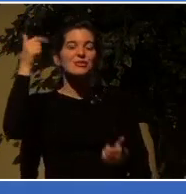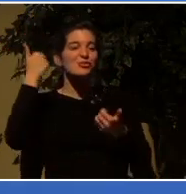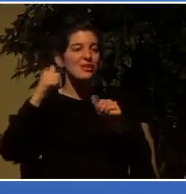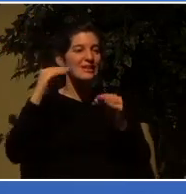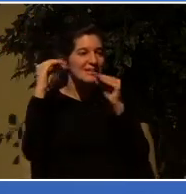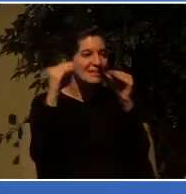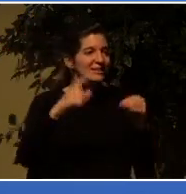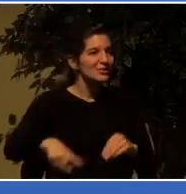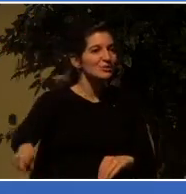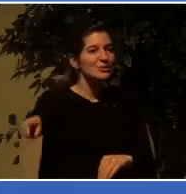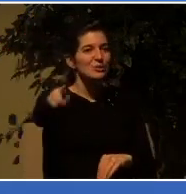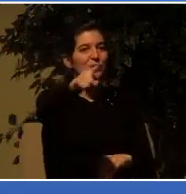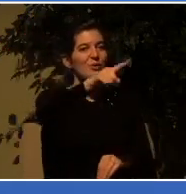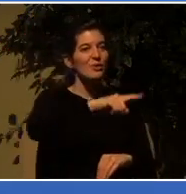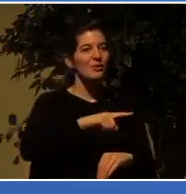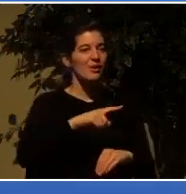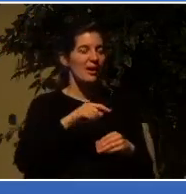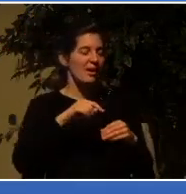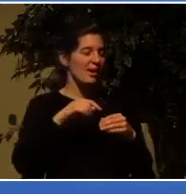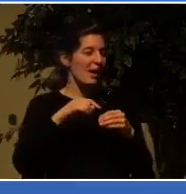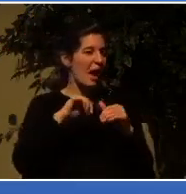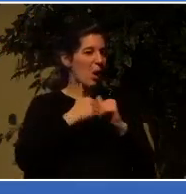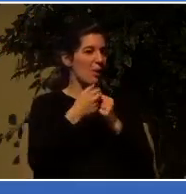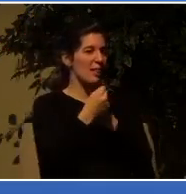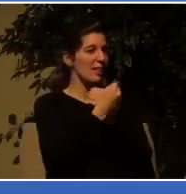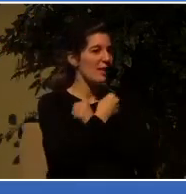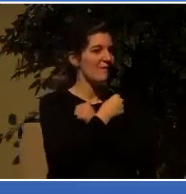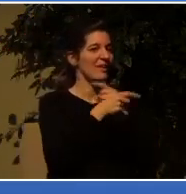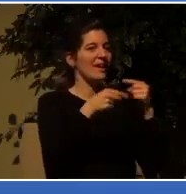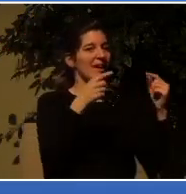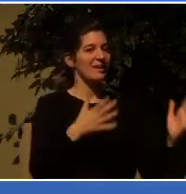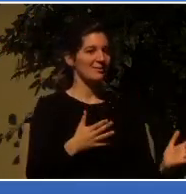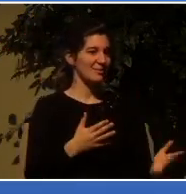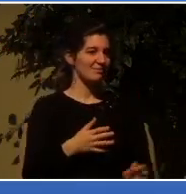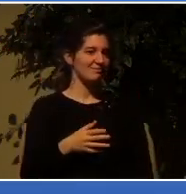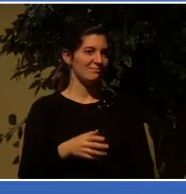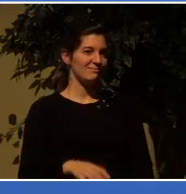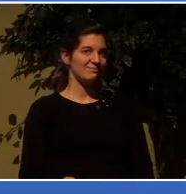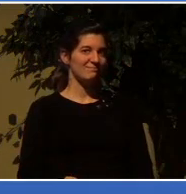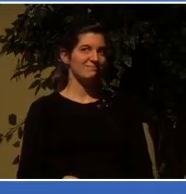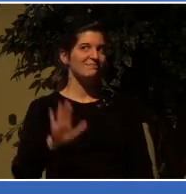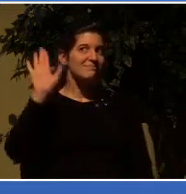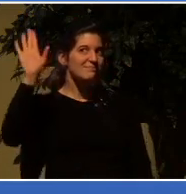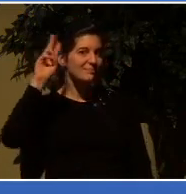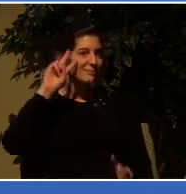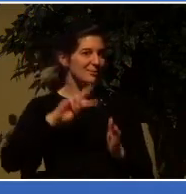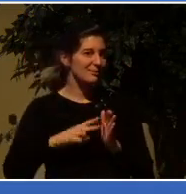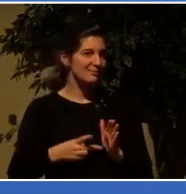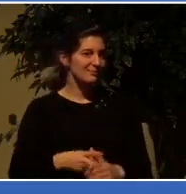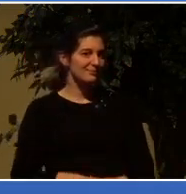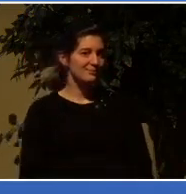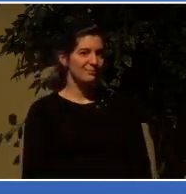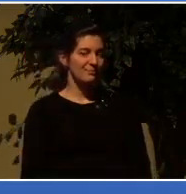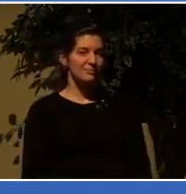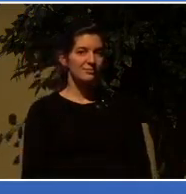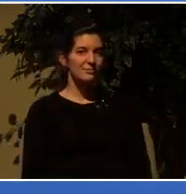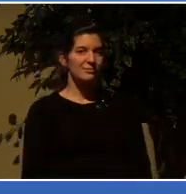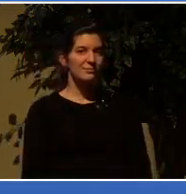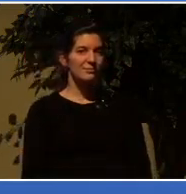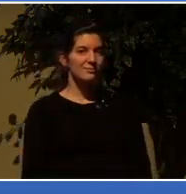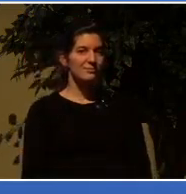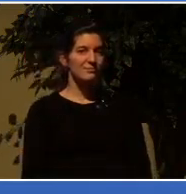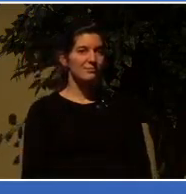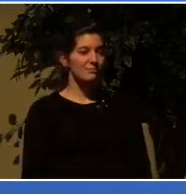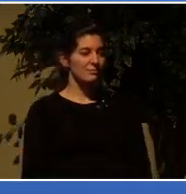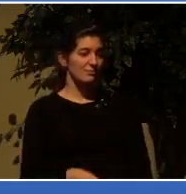you what loving an enemy looks like. Anybody can be nice to those